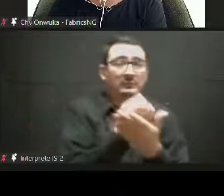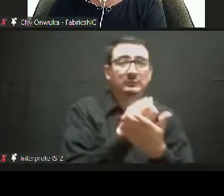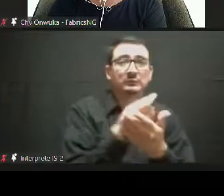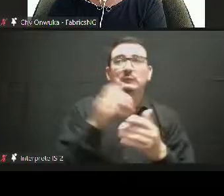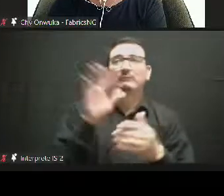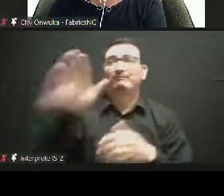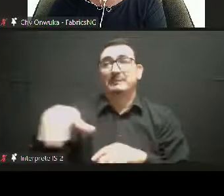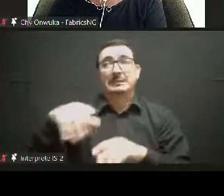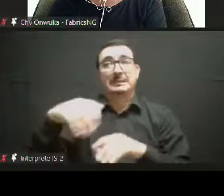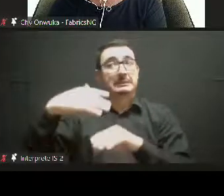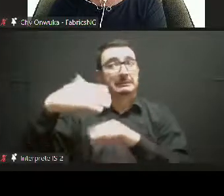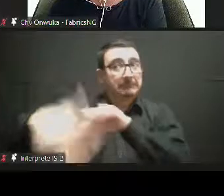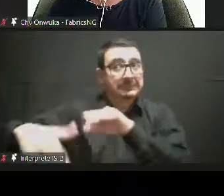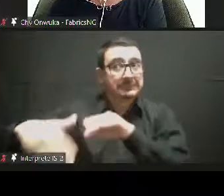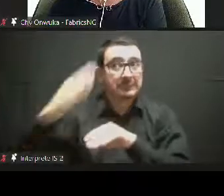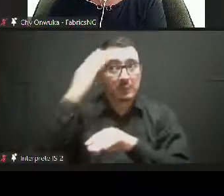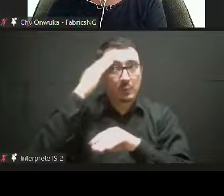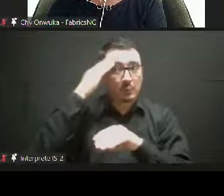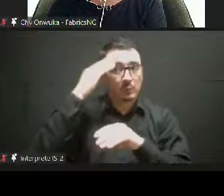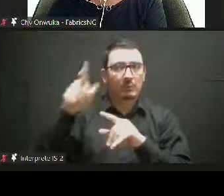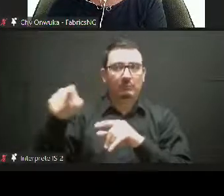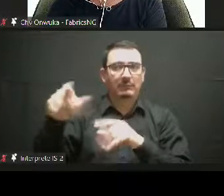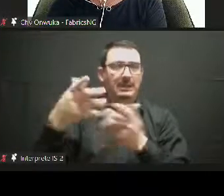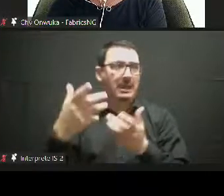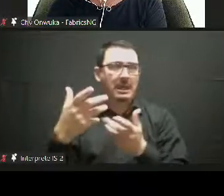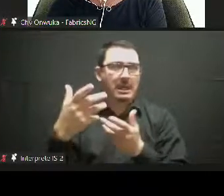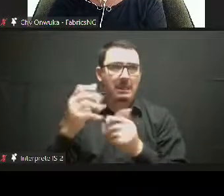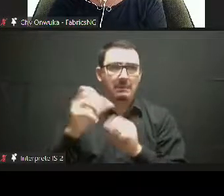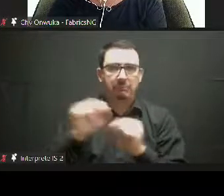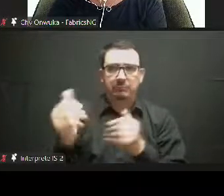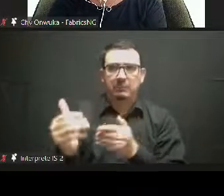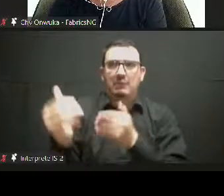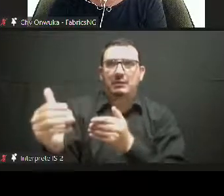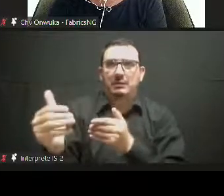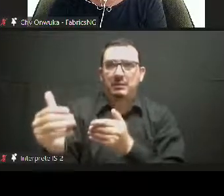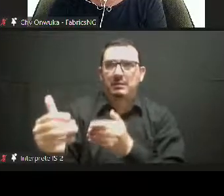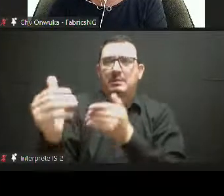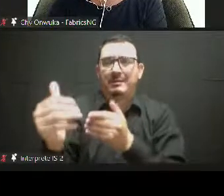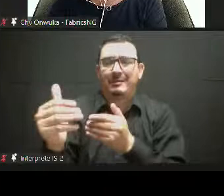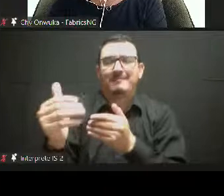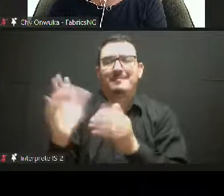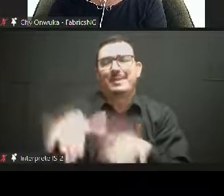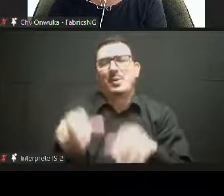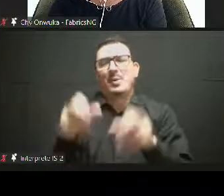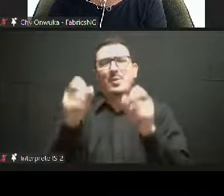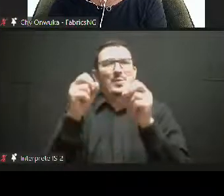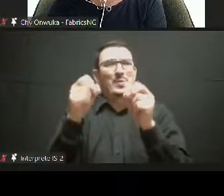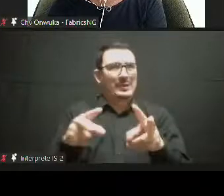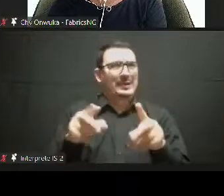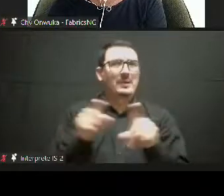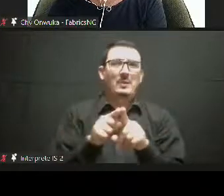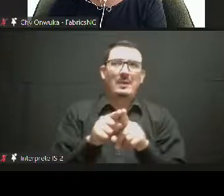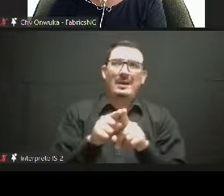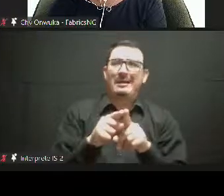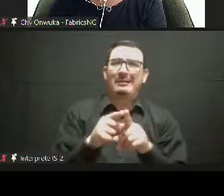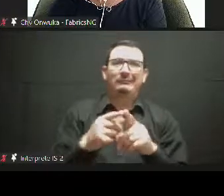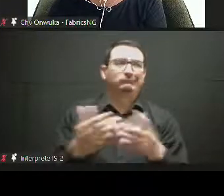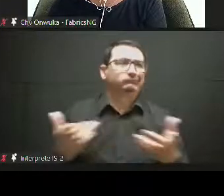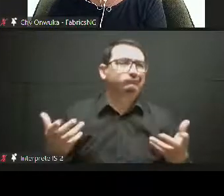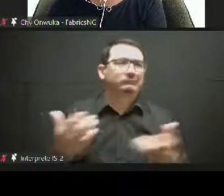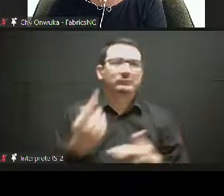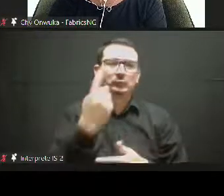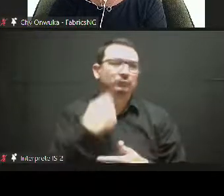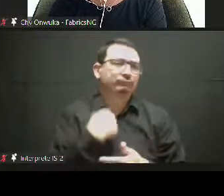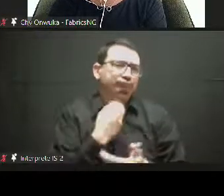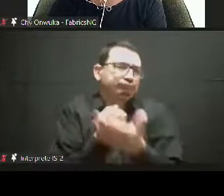incentivated with the sector. For example, I would like to mention something that goes also very much in line with the needs of the sector